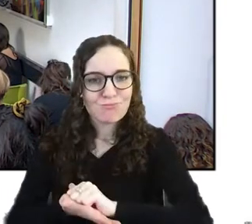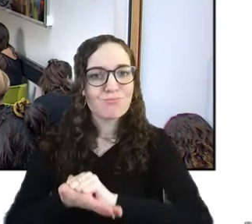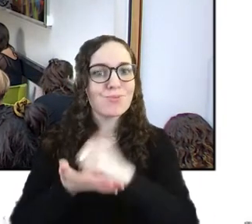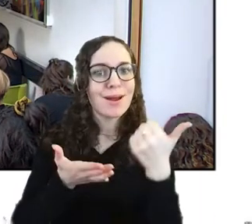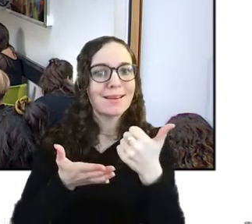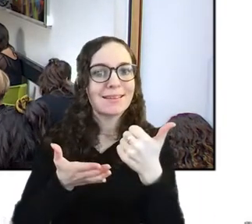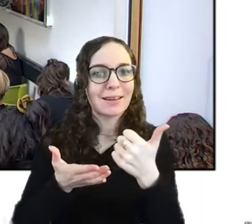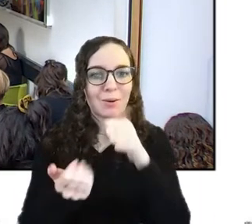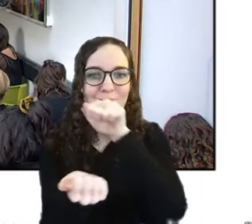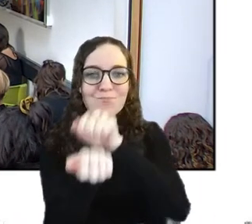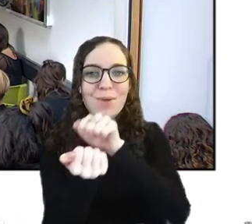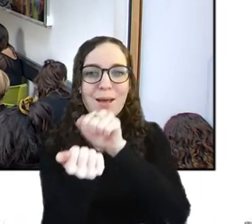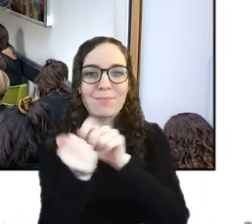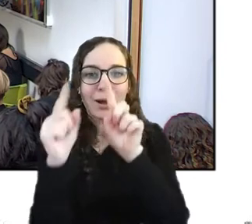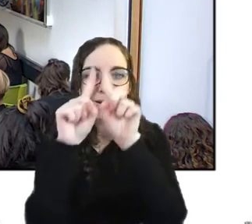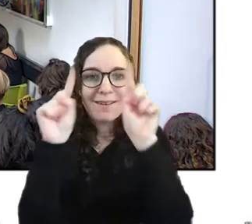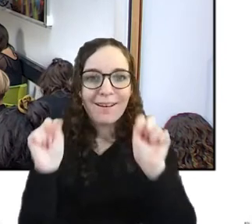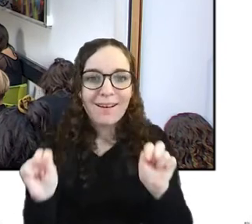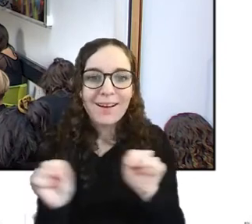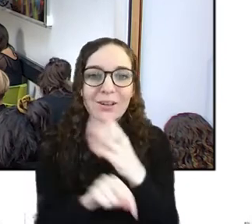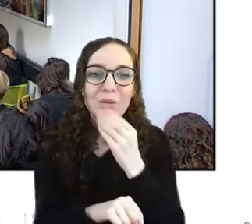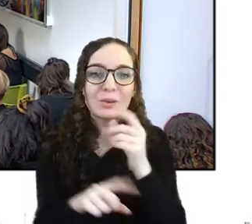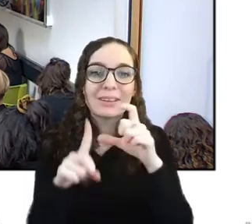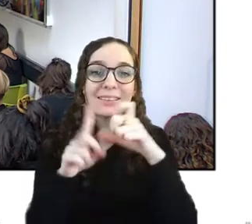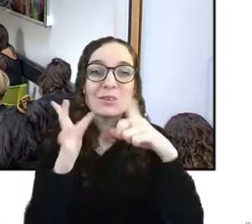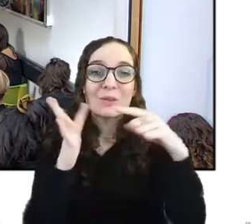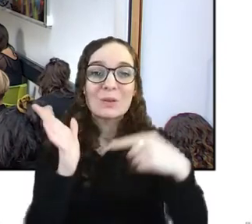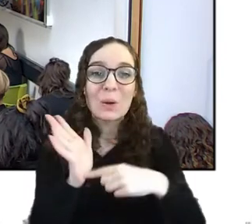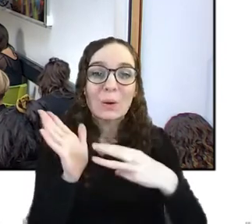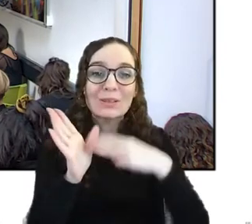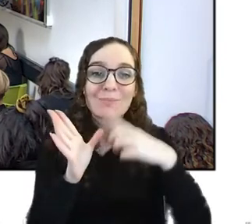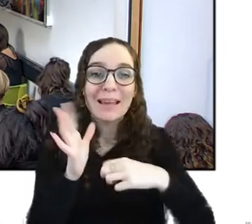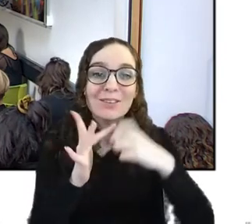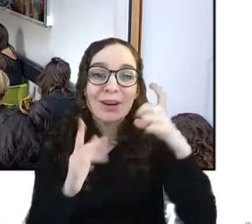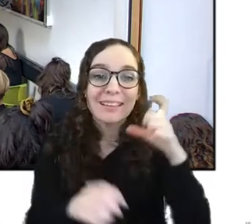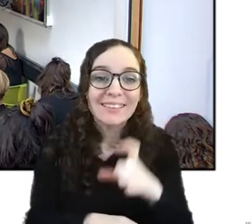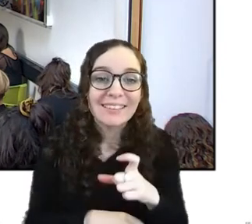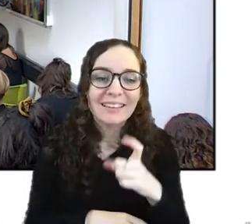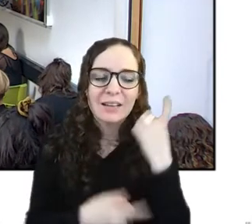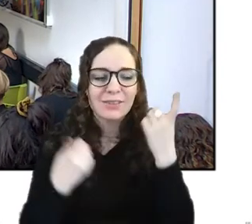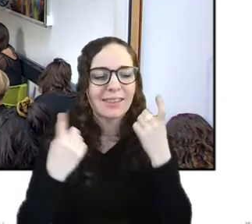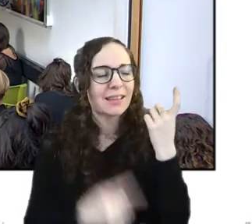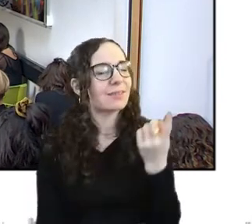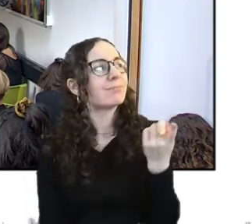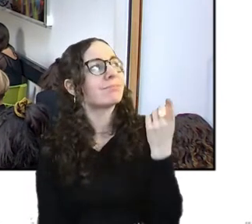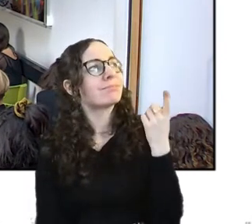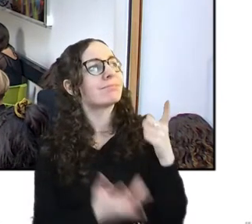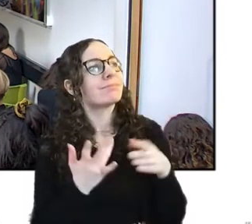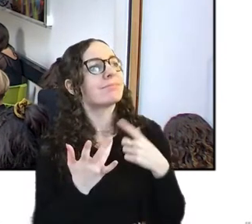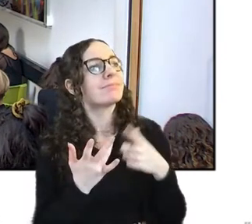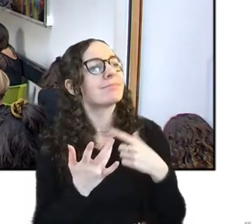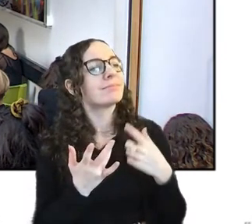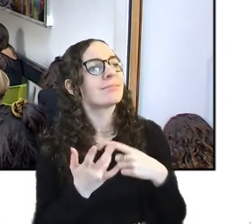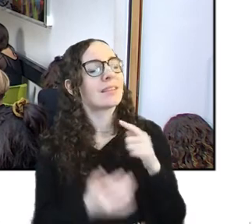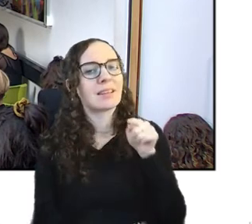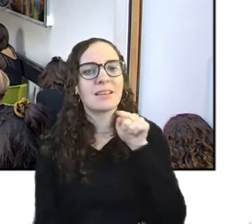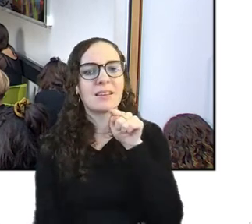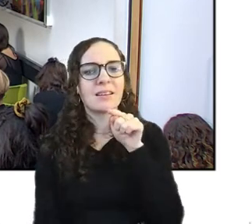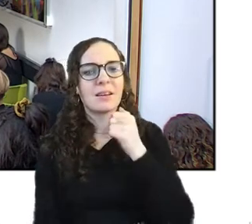through a dot metric and i was only thinking the other day there'll be no record of that left